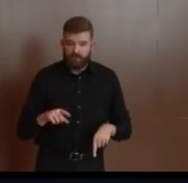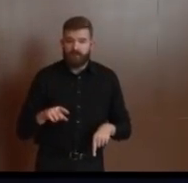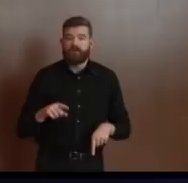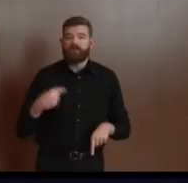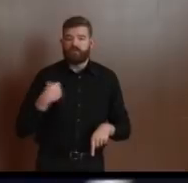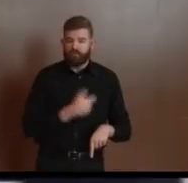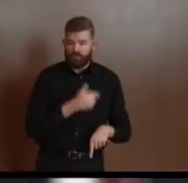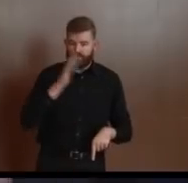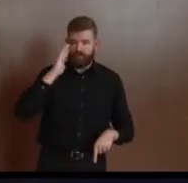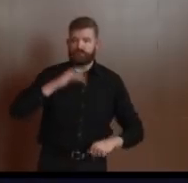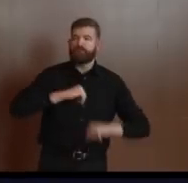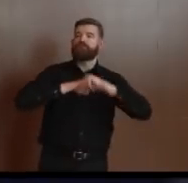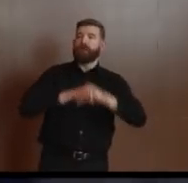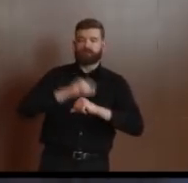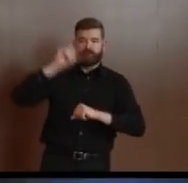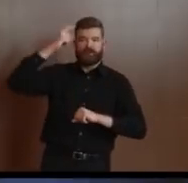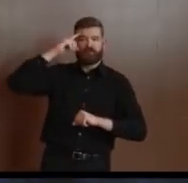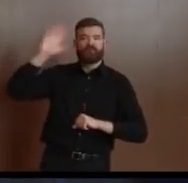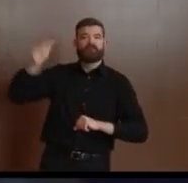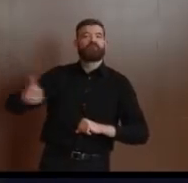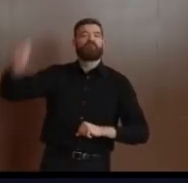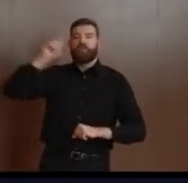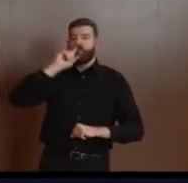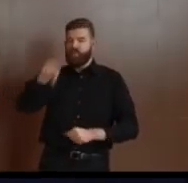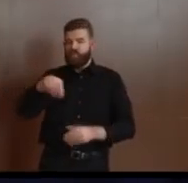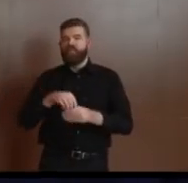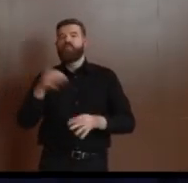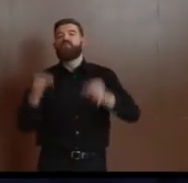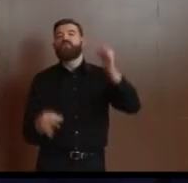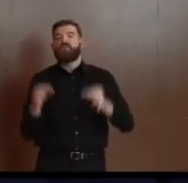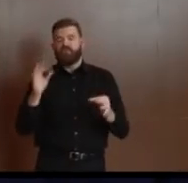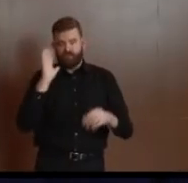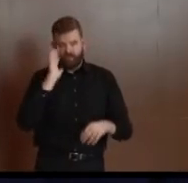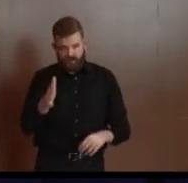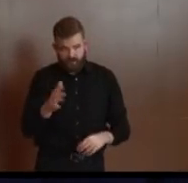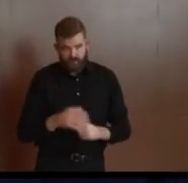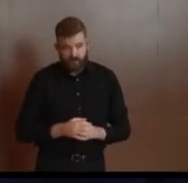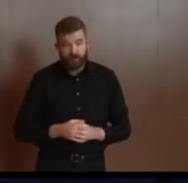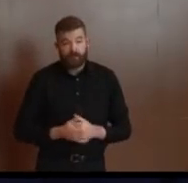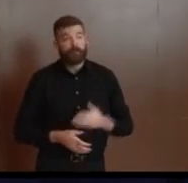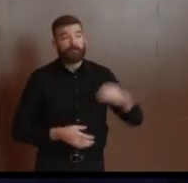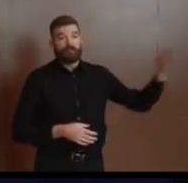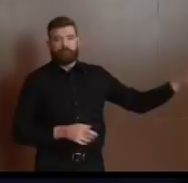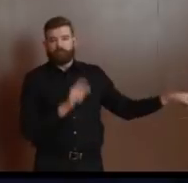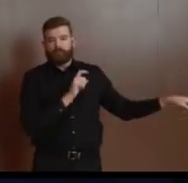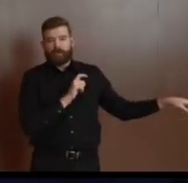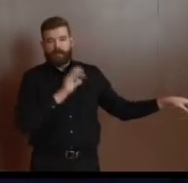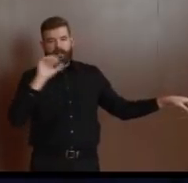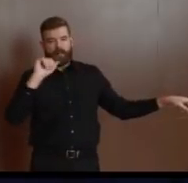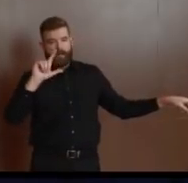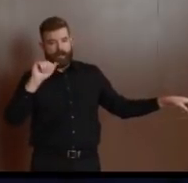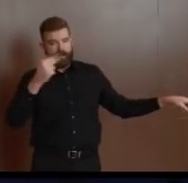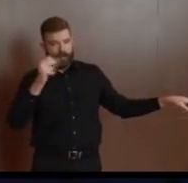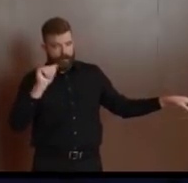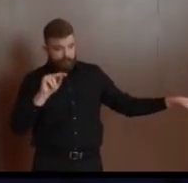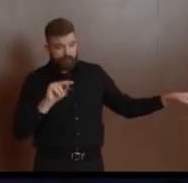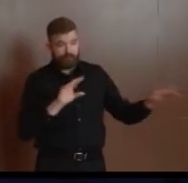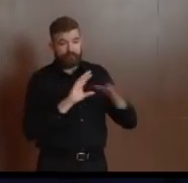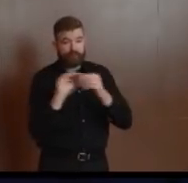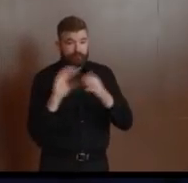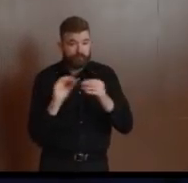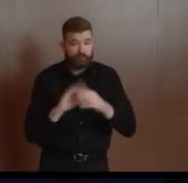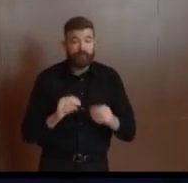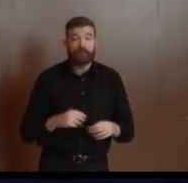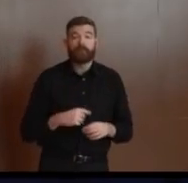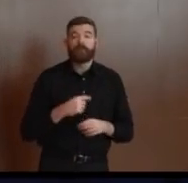The only thing I'll add is I've fielded several emails, phone calls over the past several days with regard to that very issue,